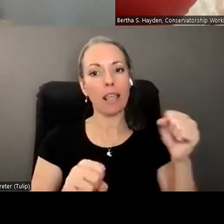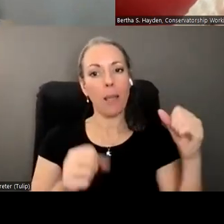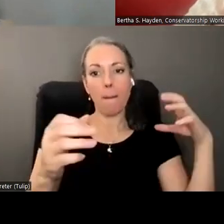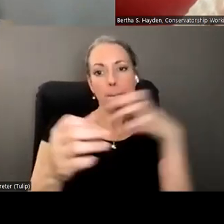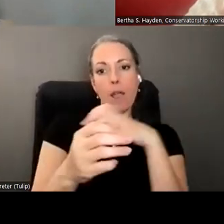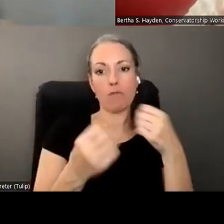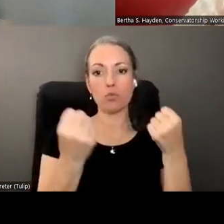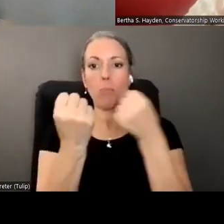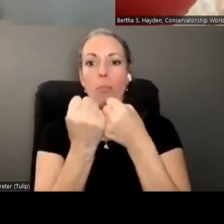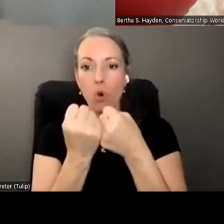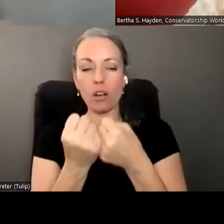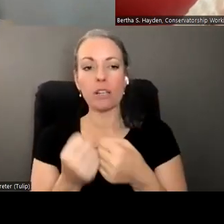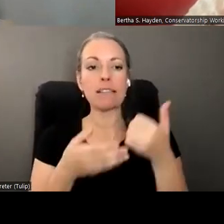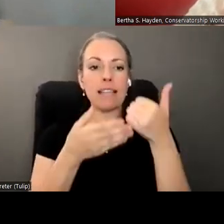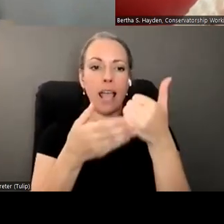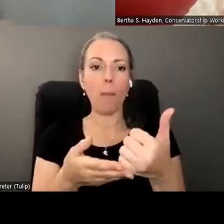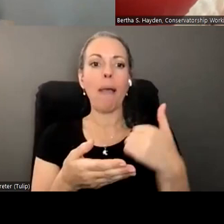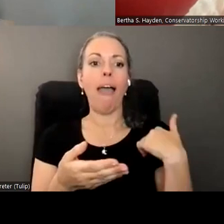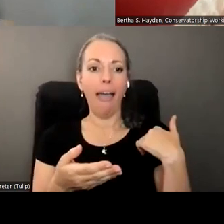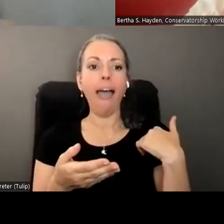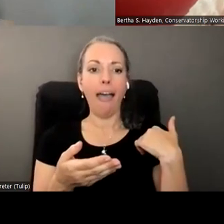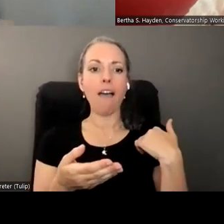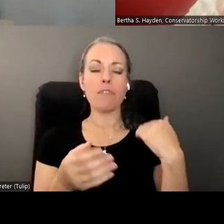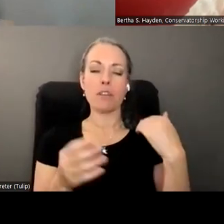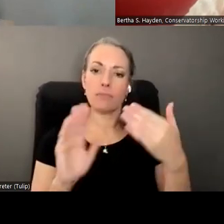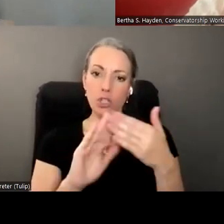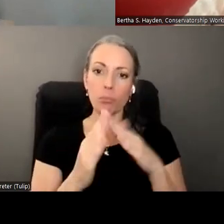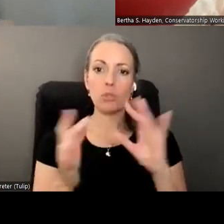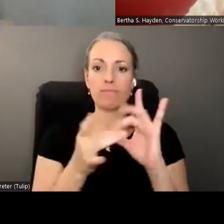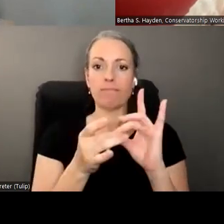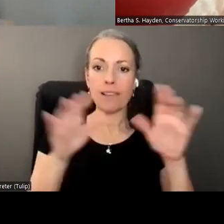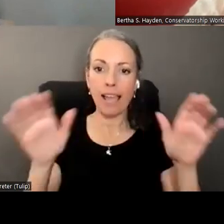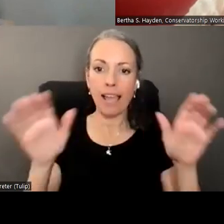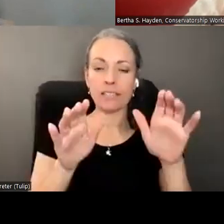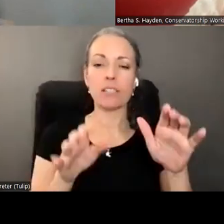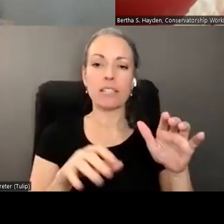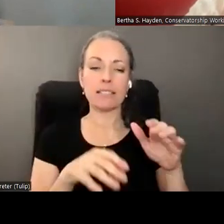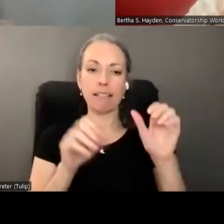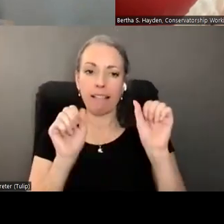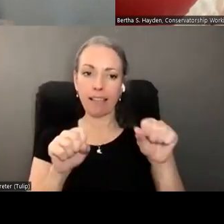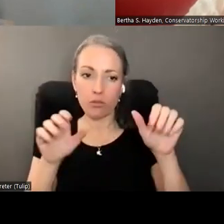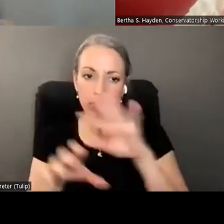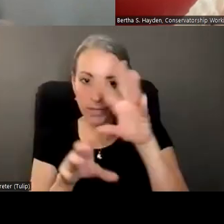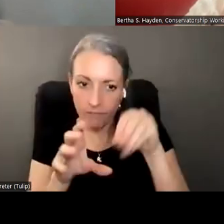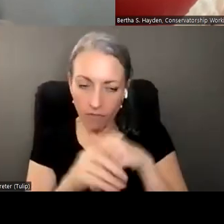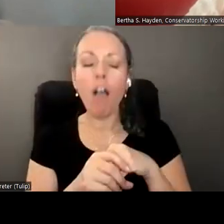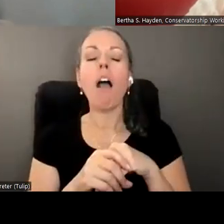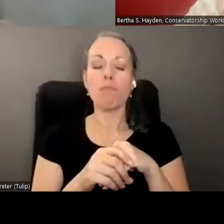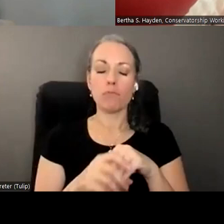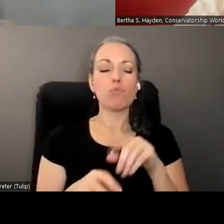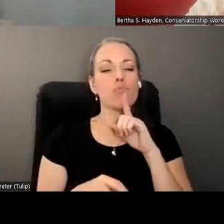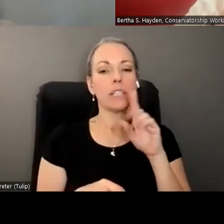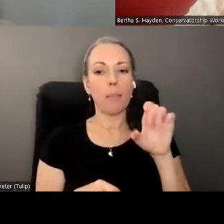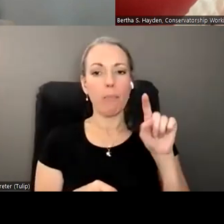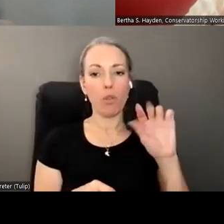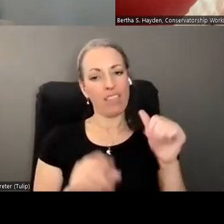for folks in terms of having a sense of community having activities available you know as Bertha mentioned you know we